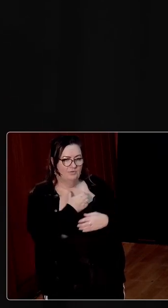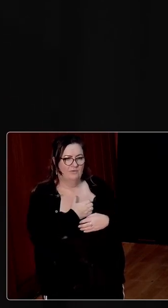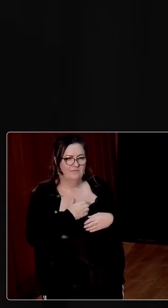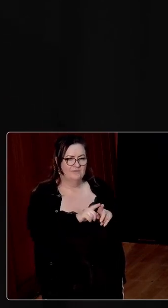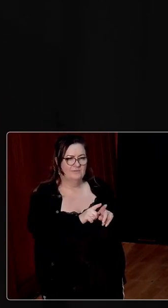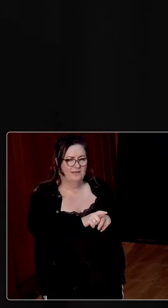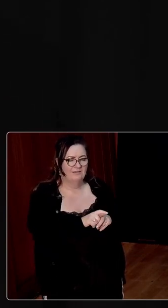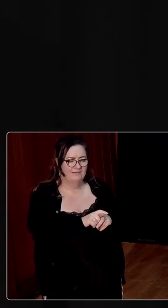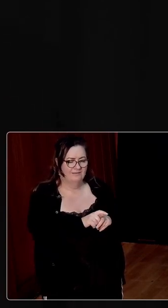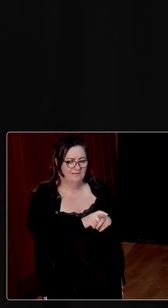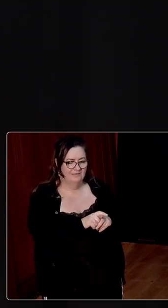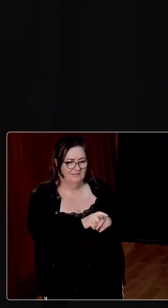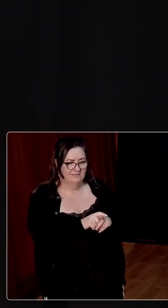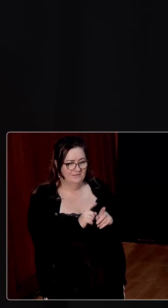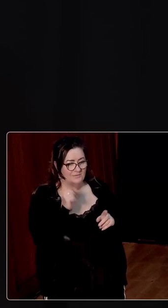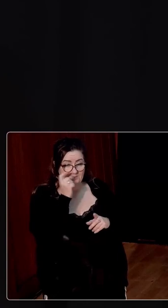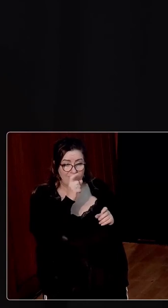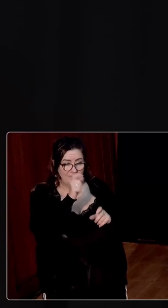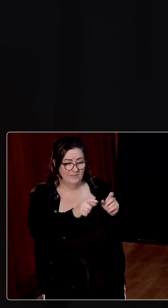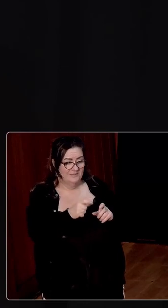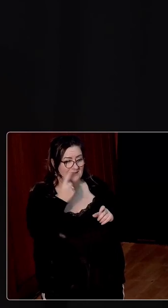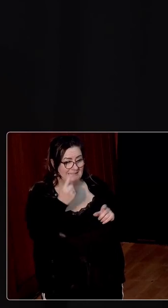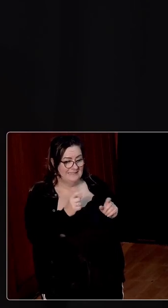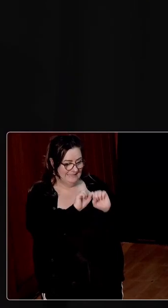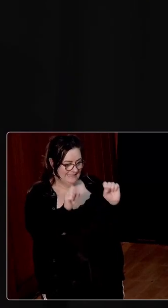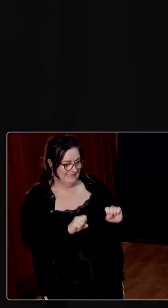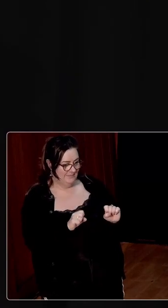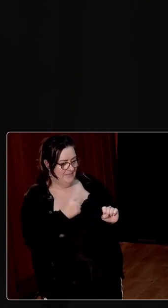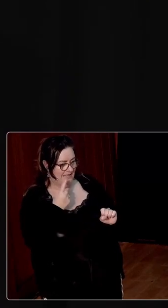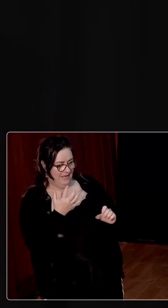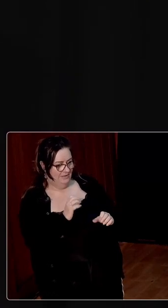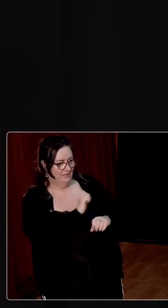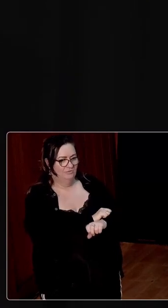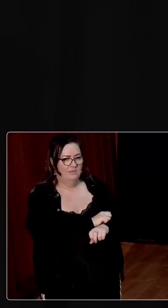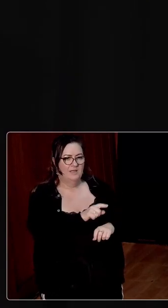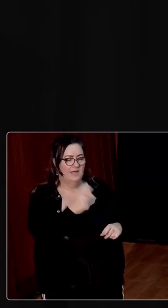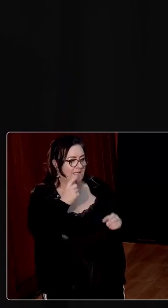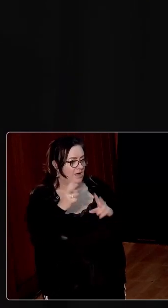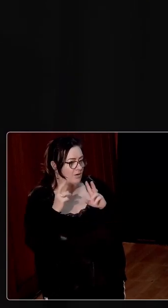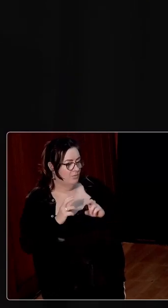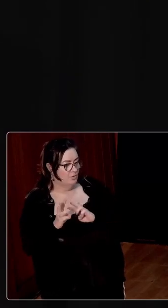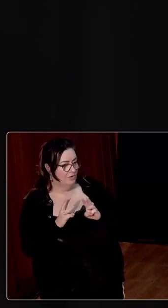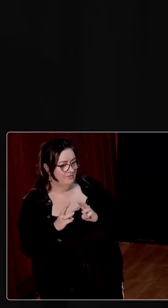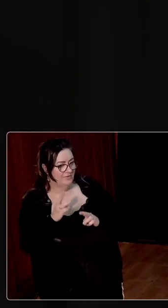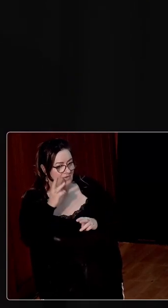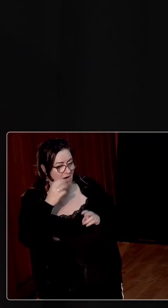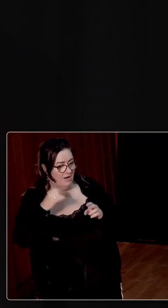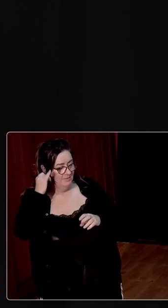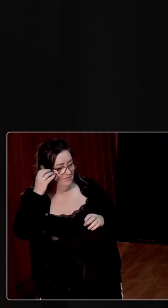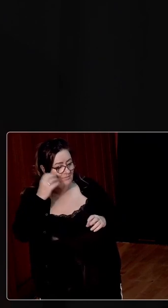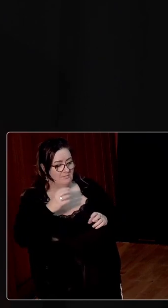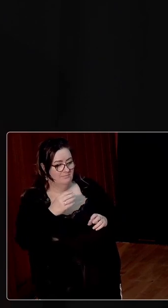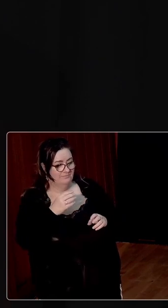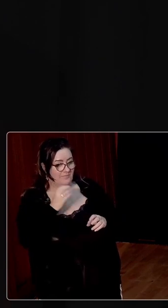It's quite good. And so it was very difficult for people to see the system they were trapped in. I've done a lot of work looking at the letters written to Archbishop Byrne